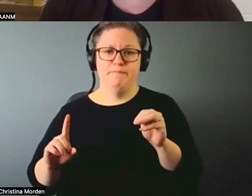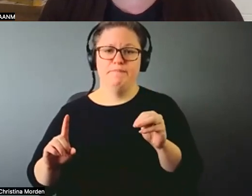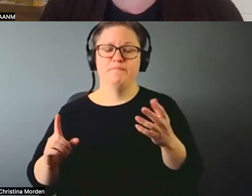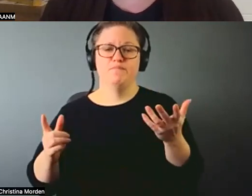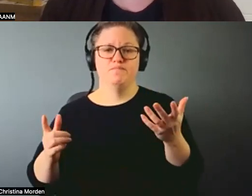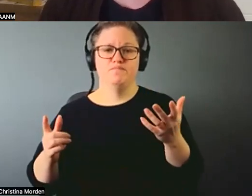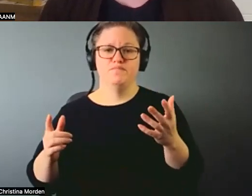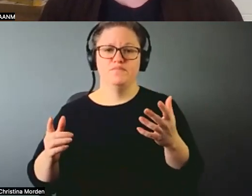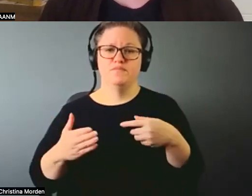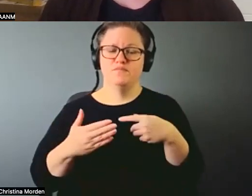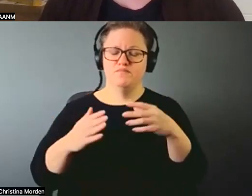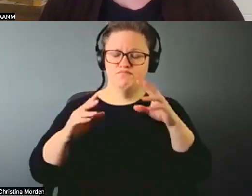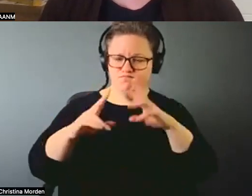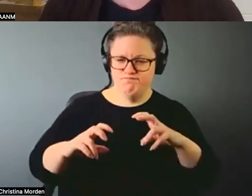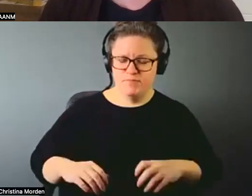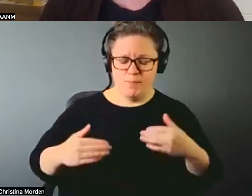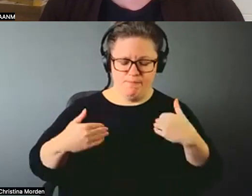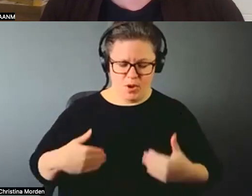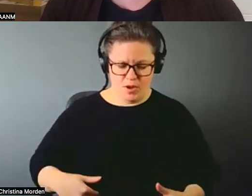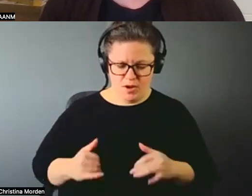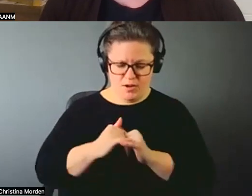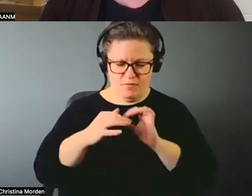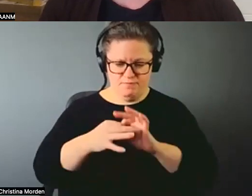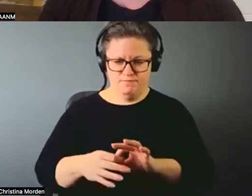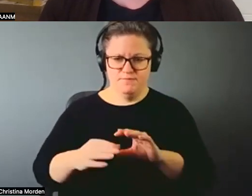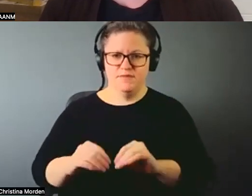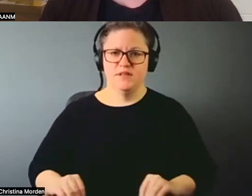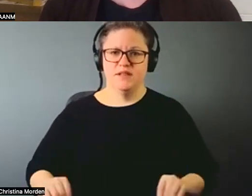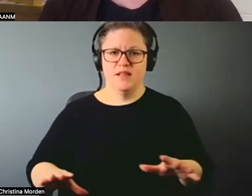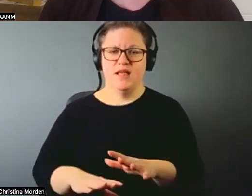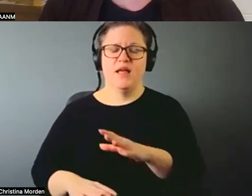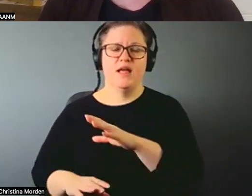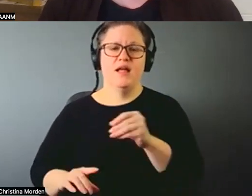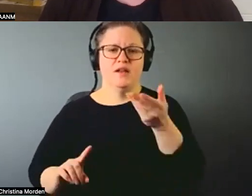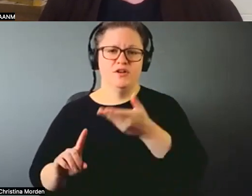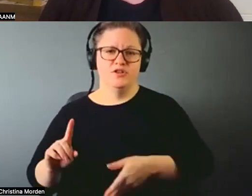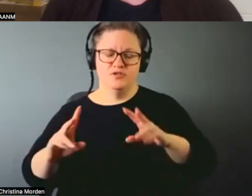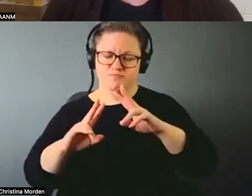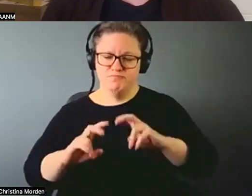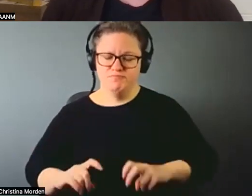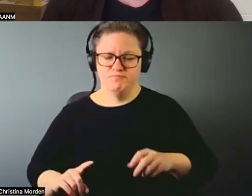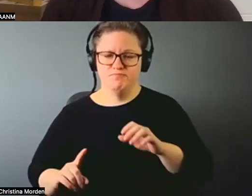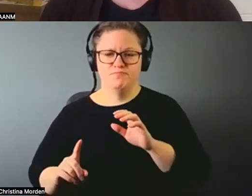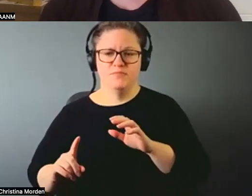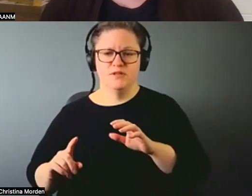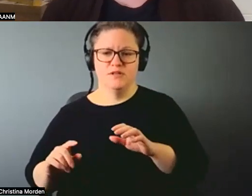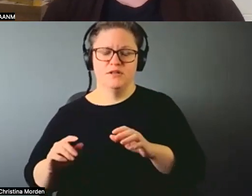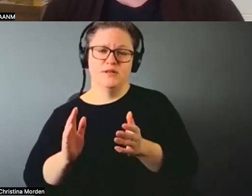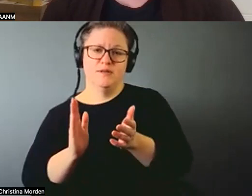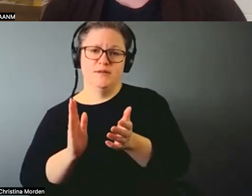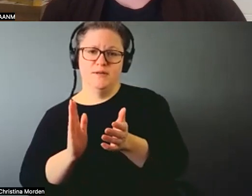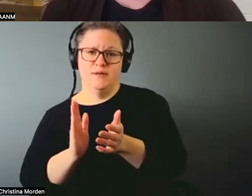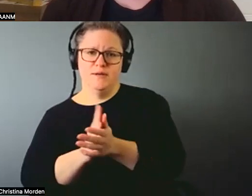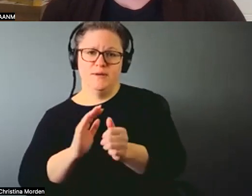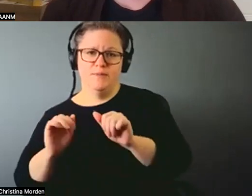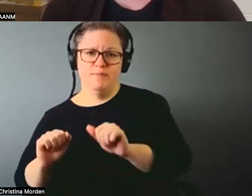-land relations and the self-reflexive relationship between ability and artistic production through